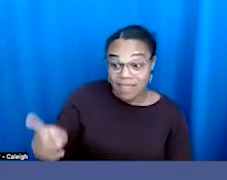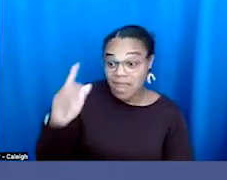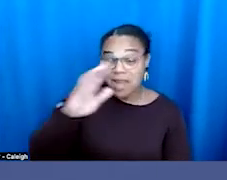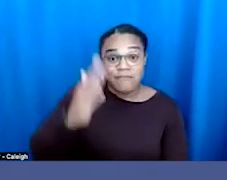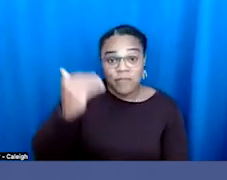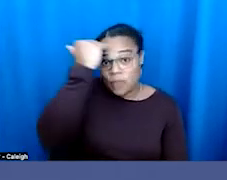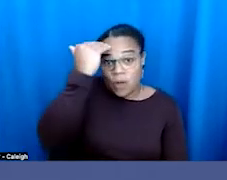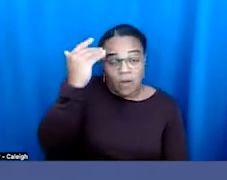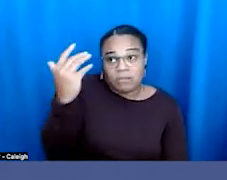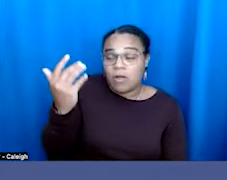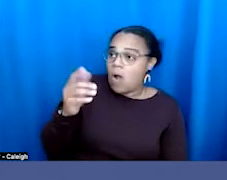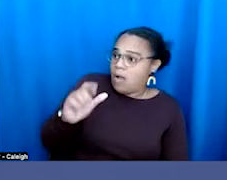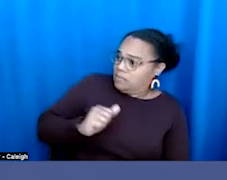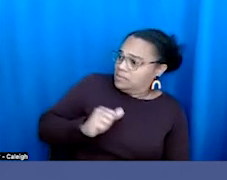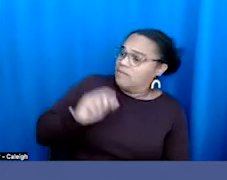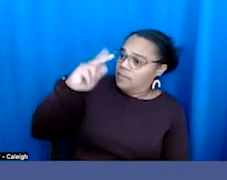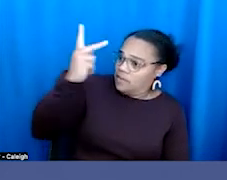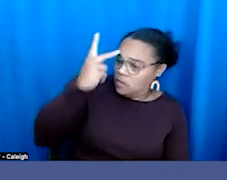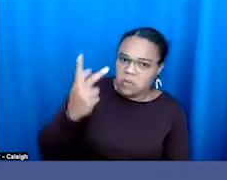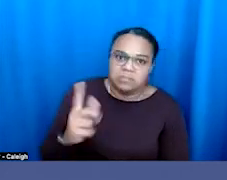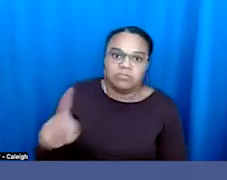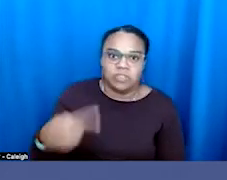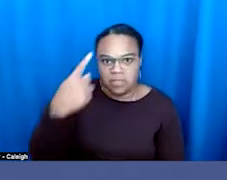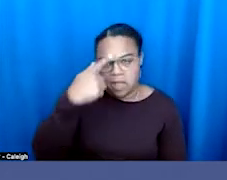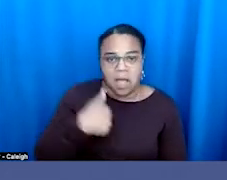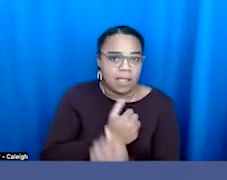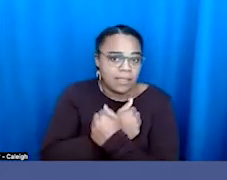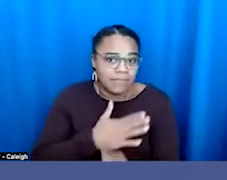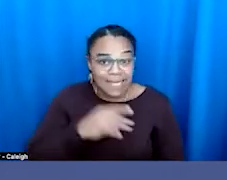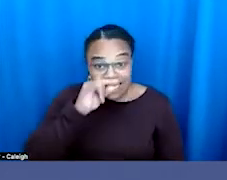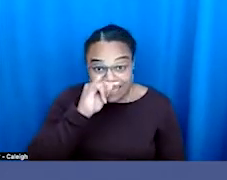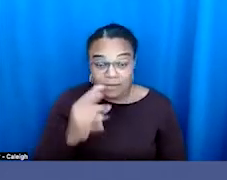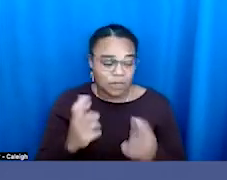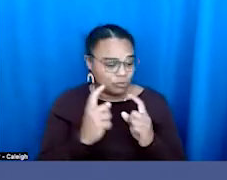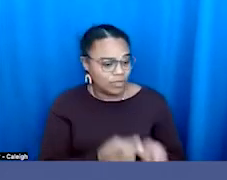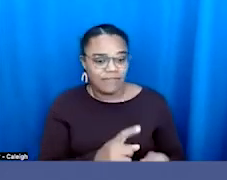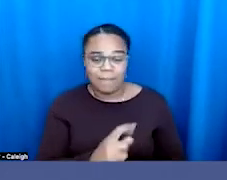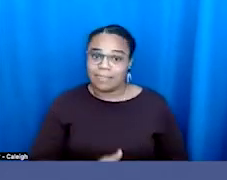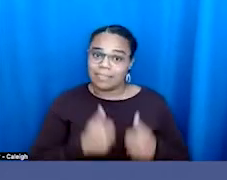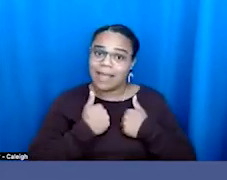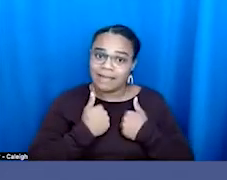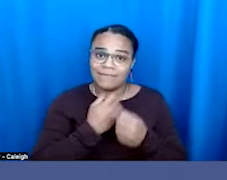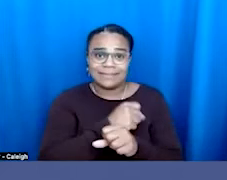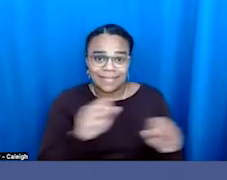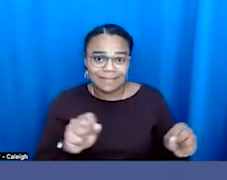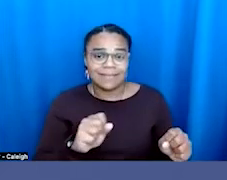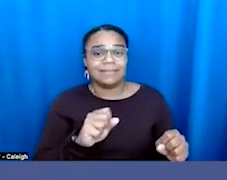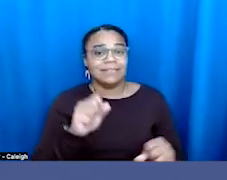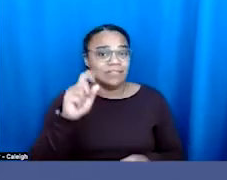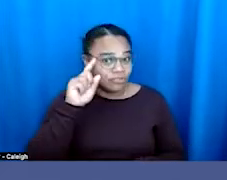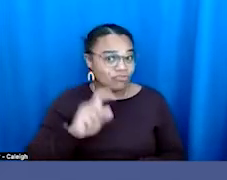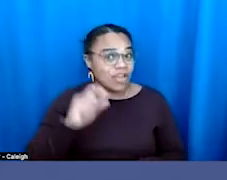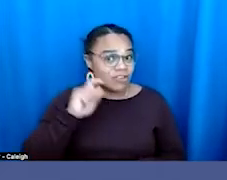love their kids. They get their kid life-affirming care, gender-affirming care, life-saving, gender-affirming care. And